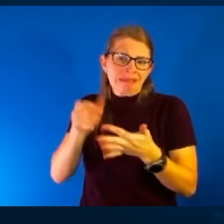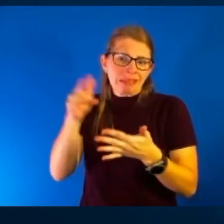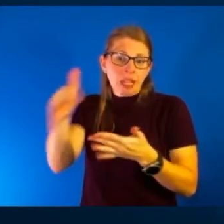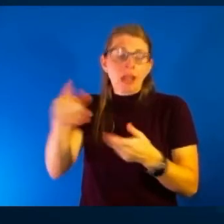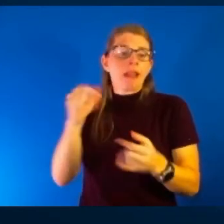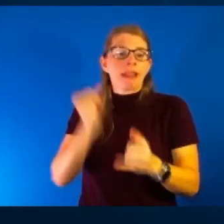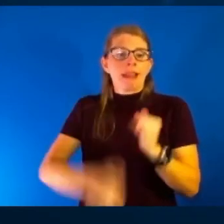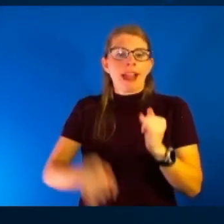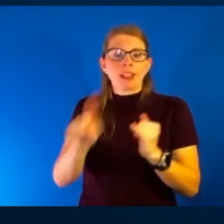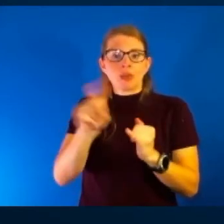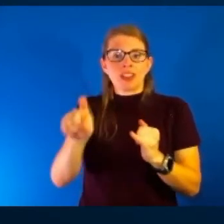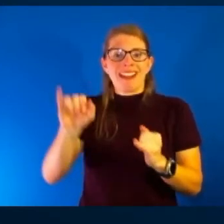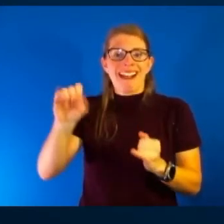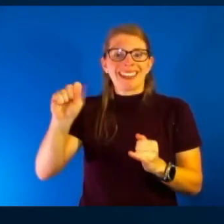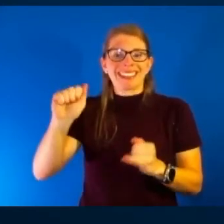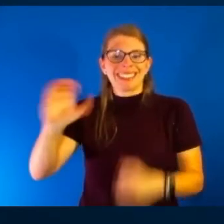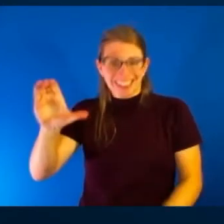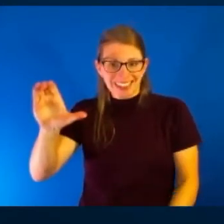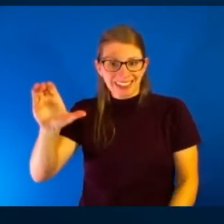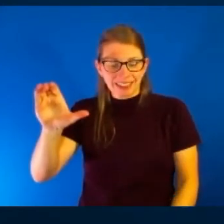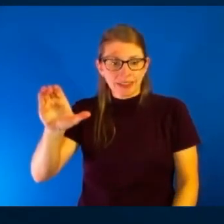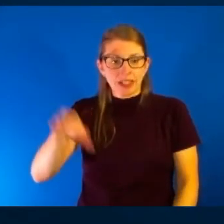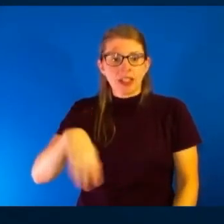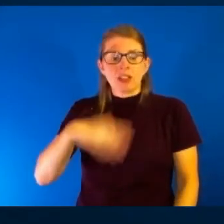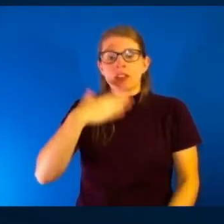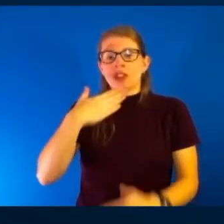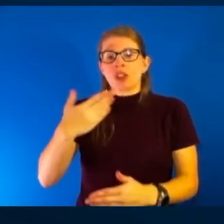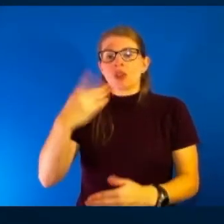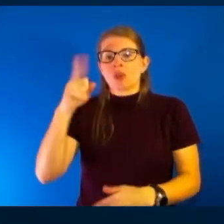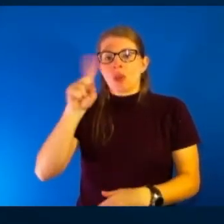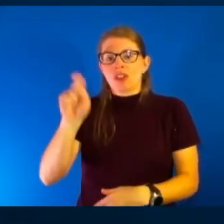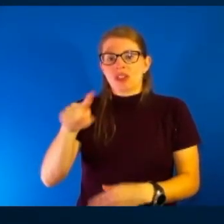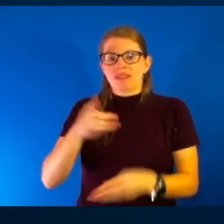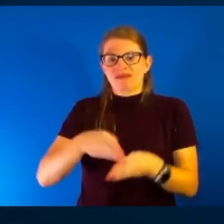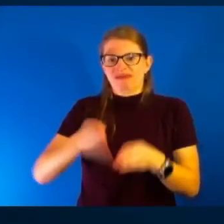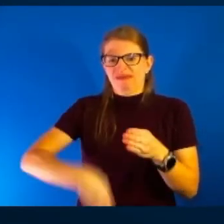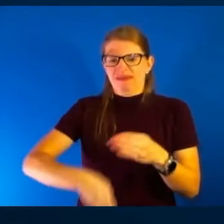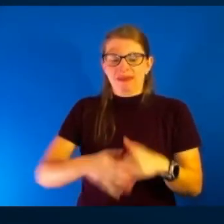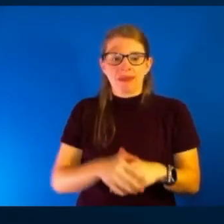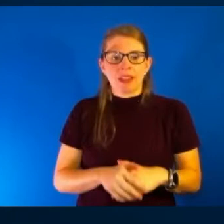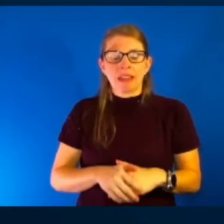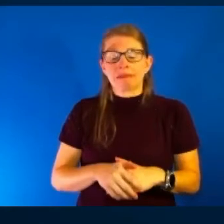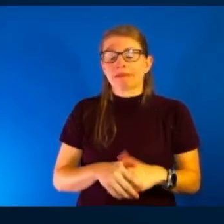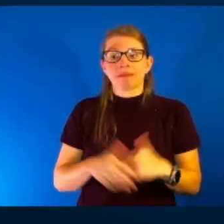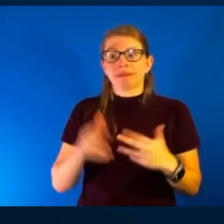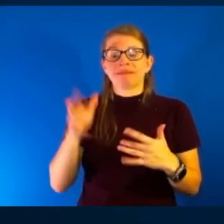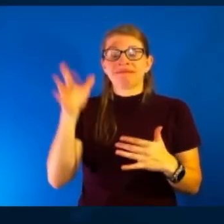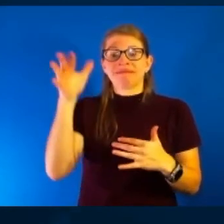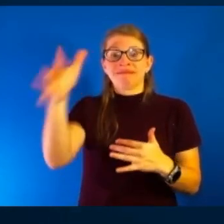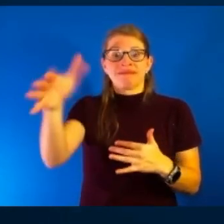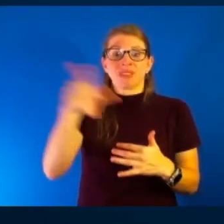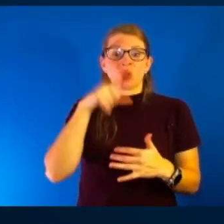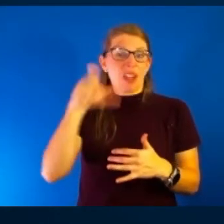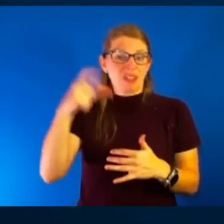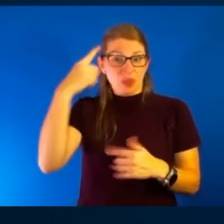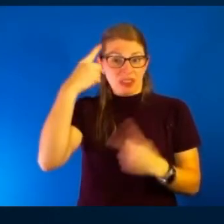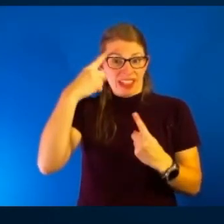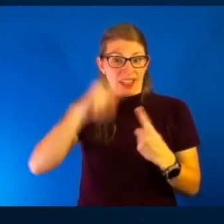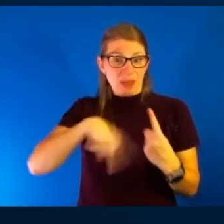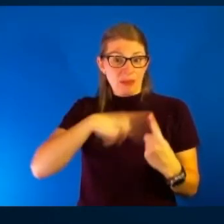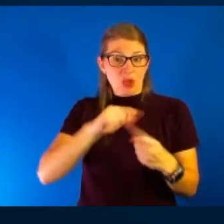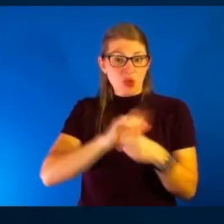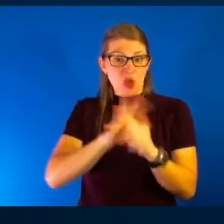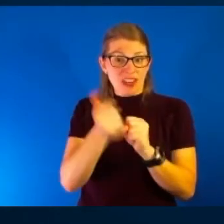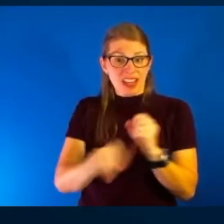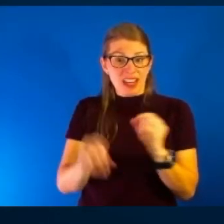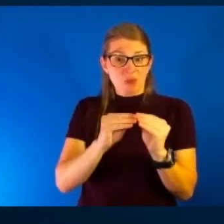Isaac. And I think it's a really good one to wrap it up. Will there ever be a time when we really don't have to think about COVID anymore? As far